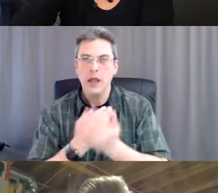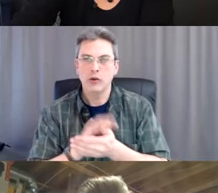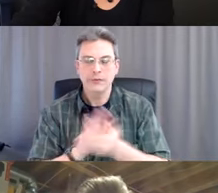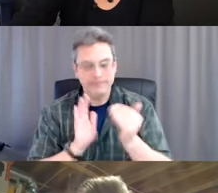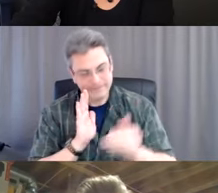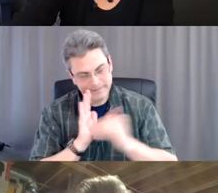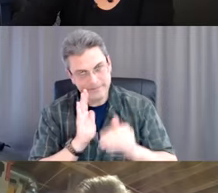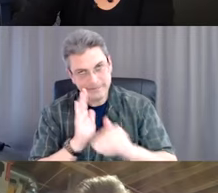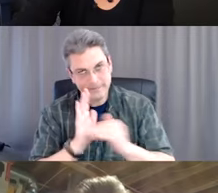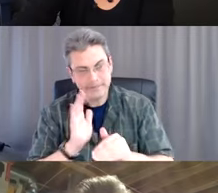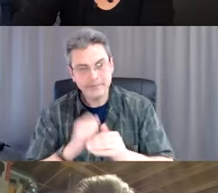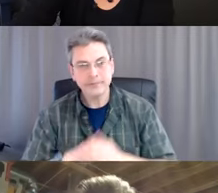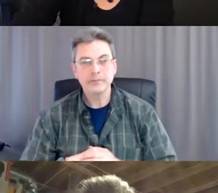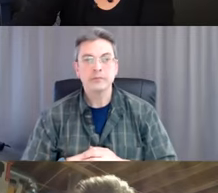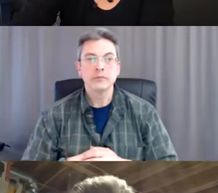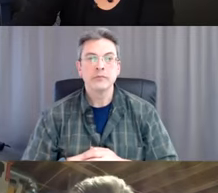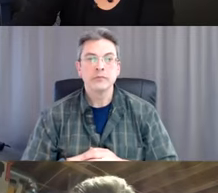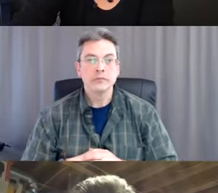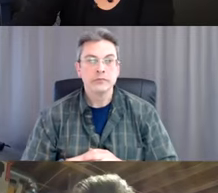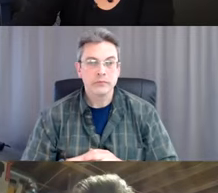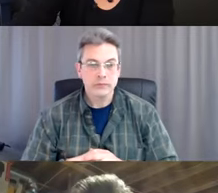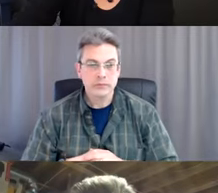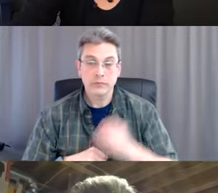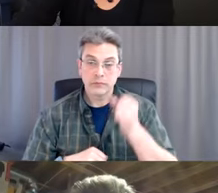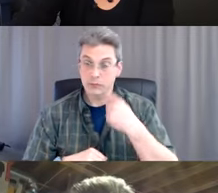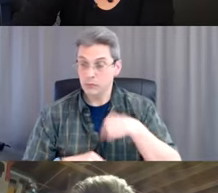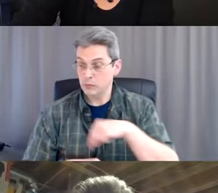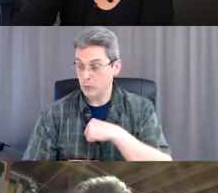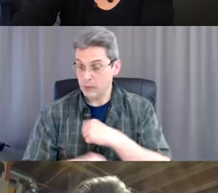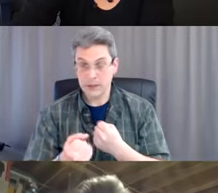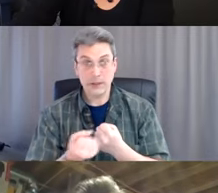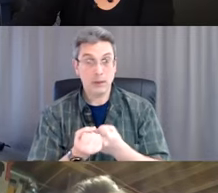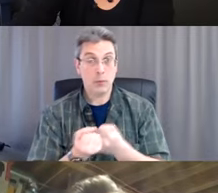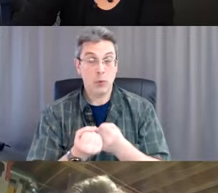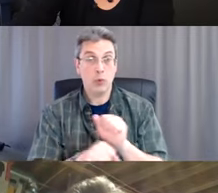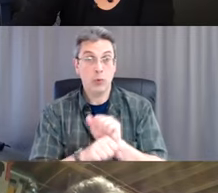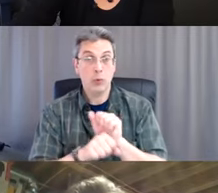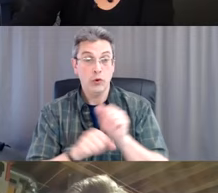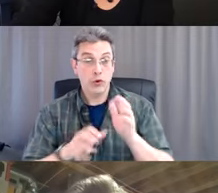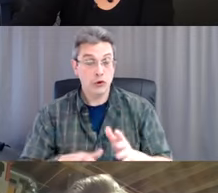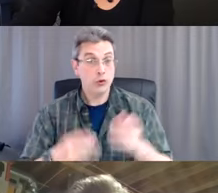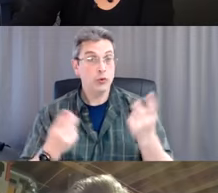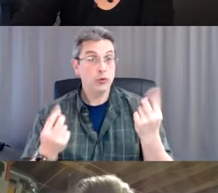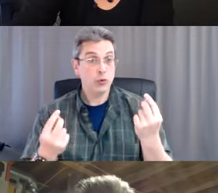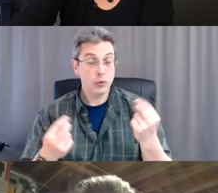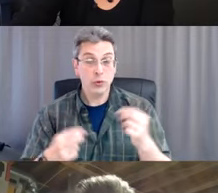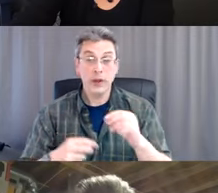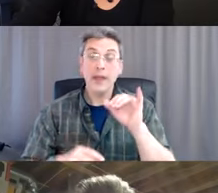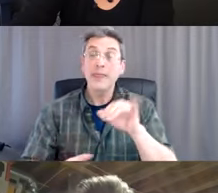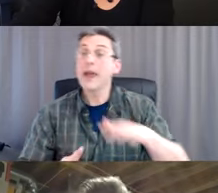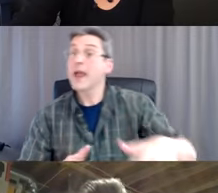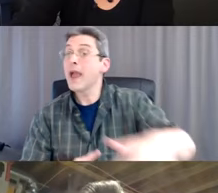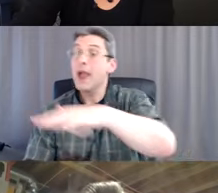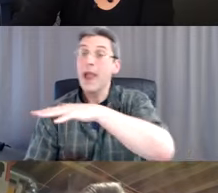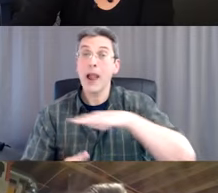Environmental controls. So as support people, we need to clean the areas in the consumer's home and the equipment.